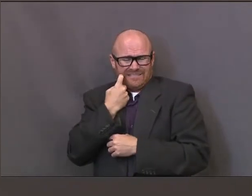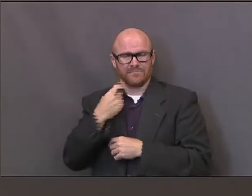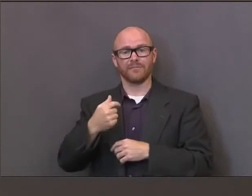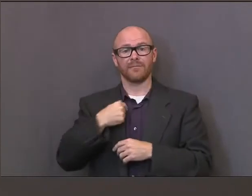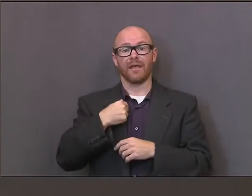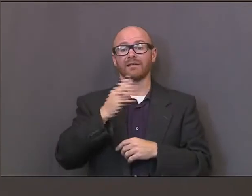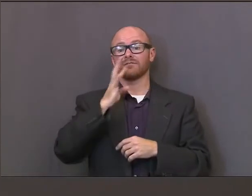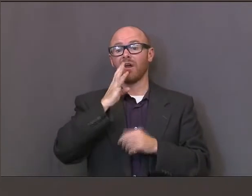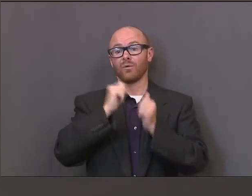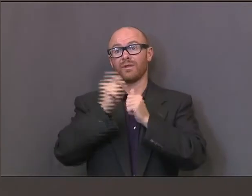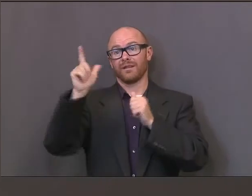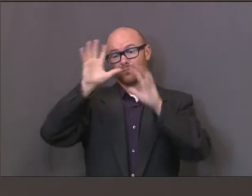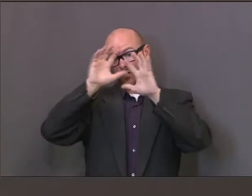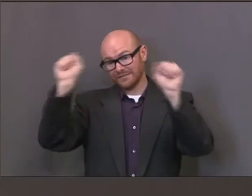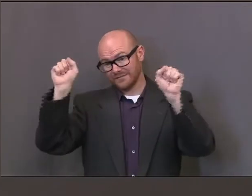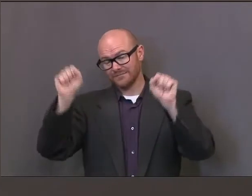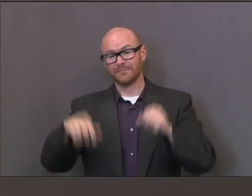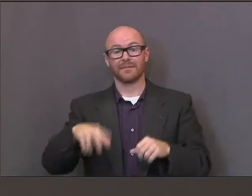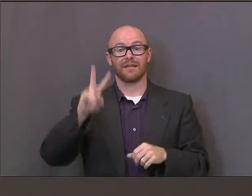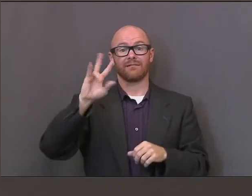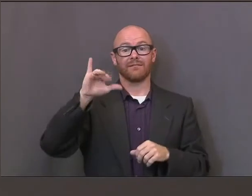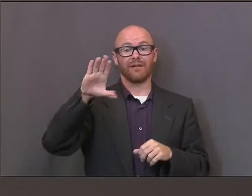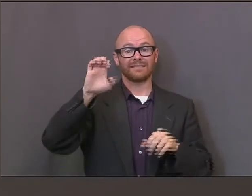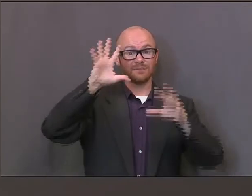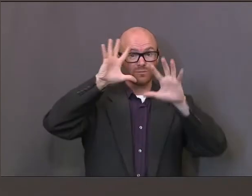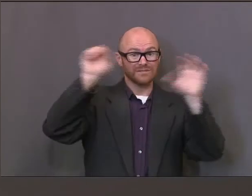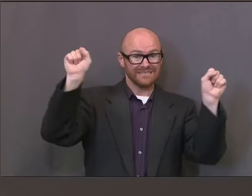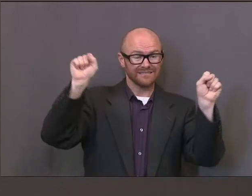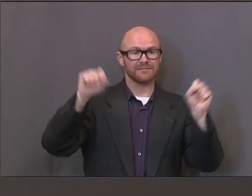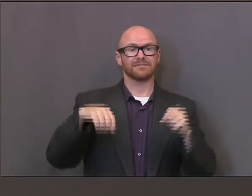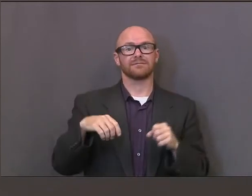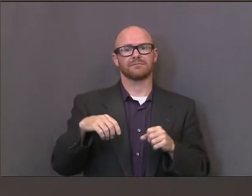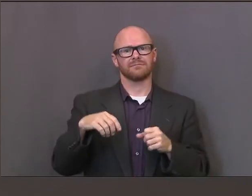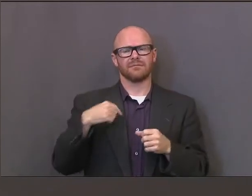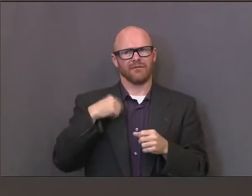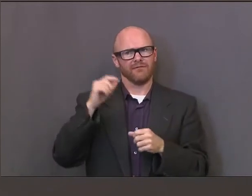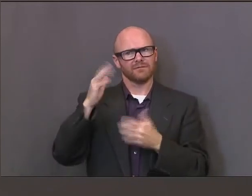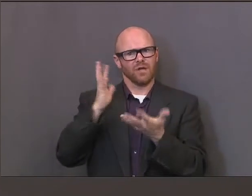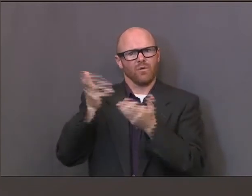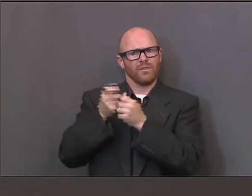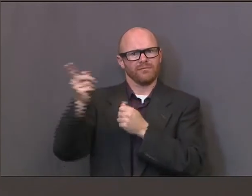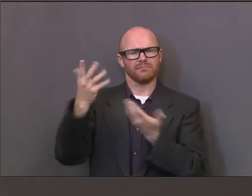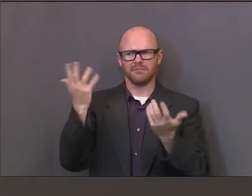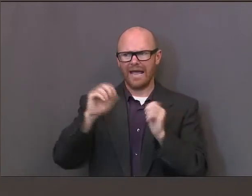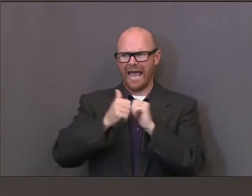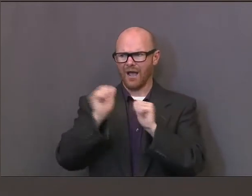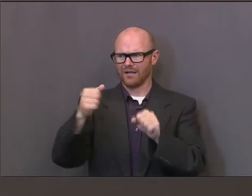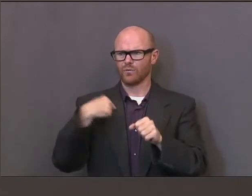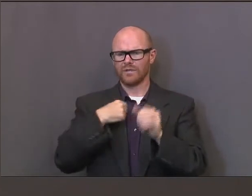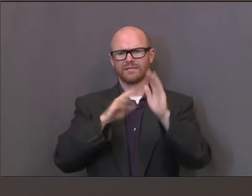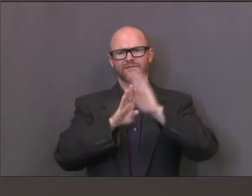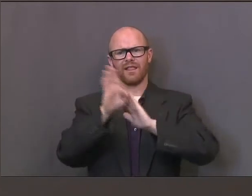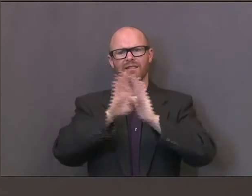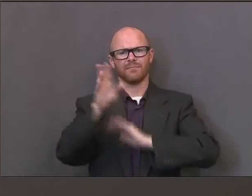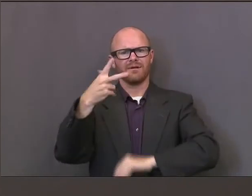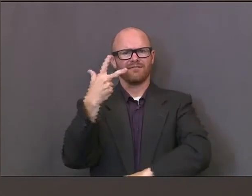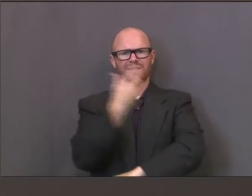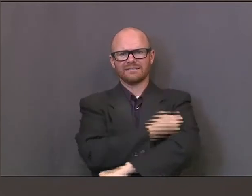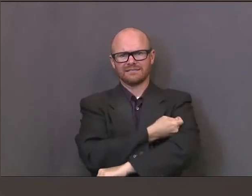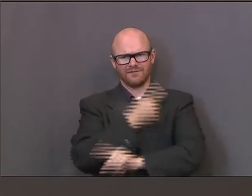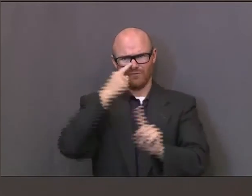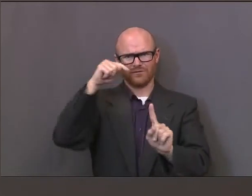president on numerous occasions about what can we do to develop a vaccine. That's where we can really get back to a more normal association